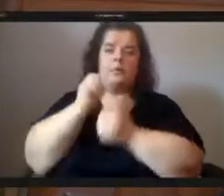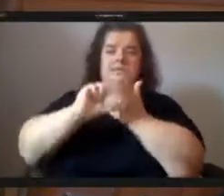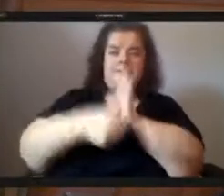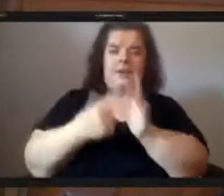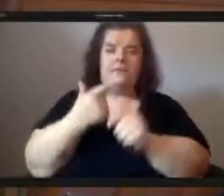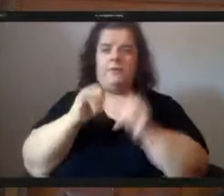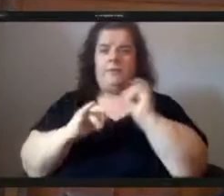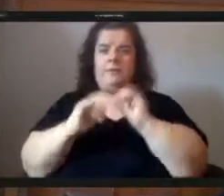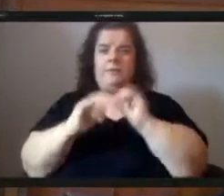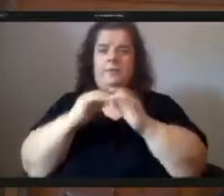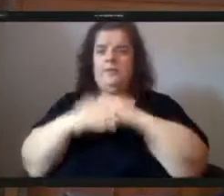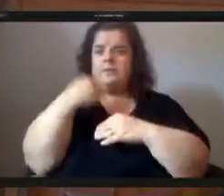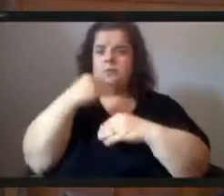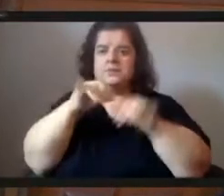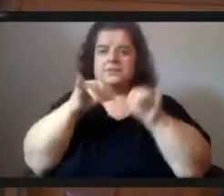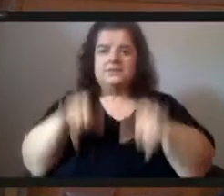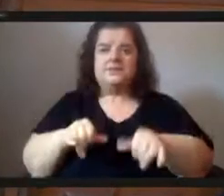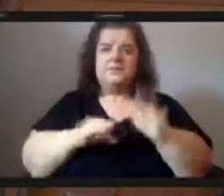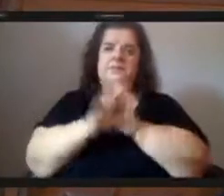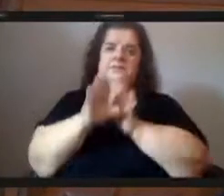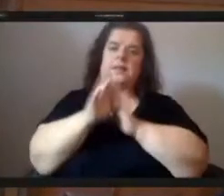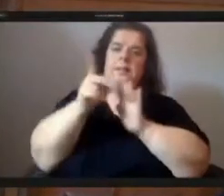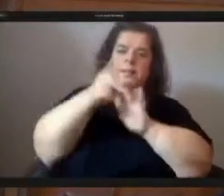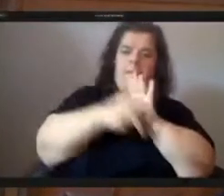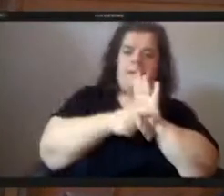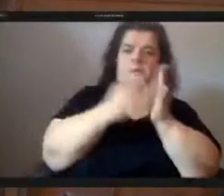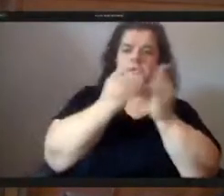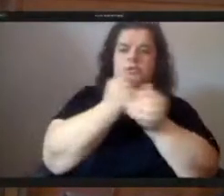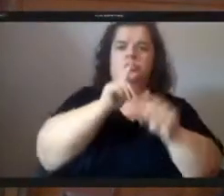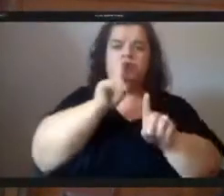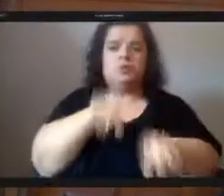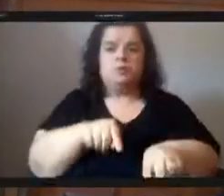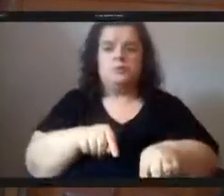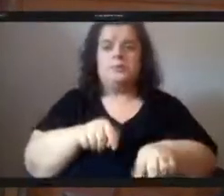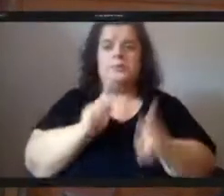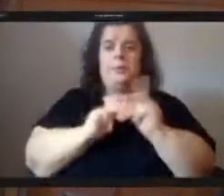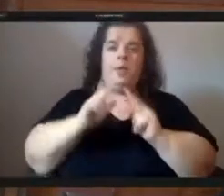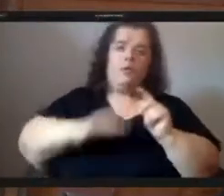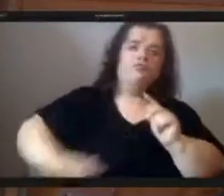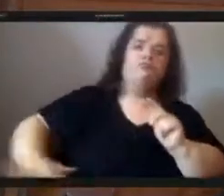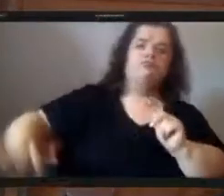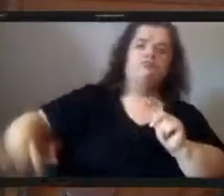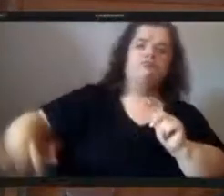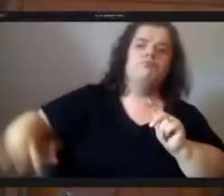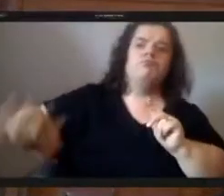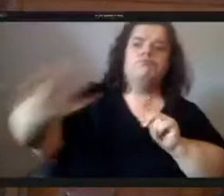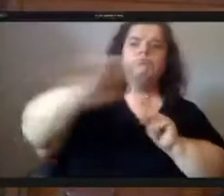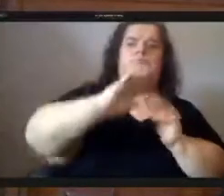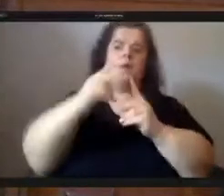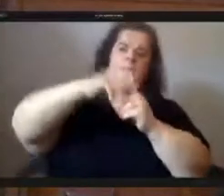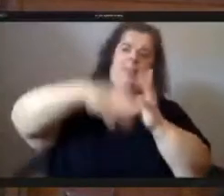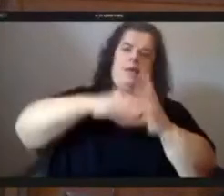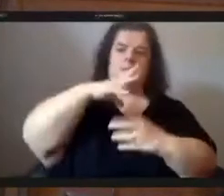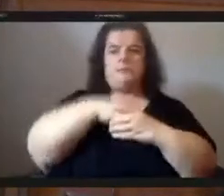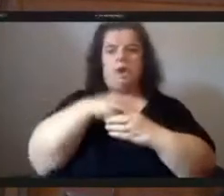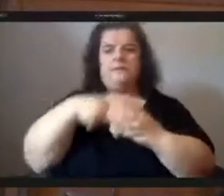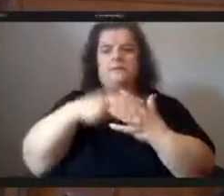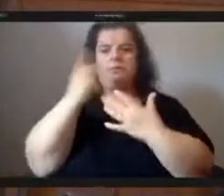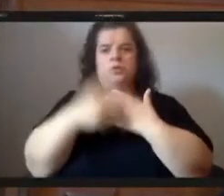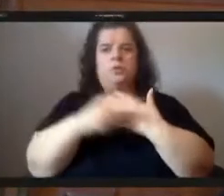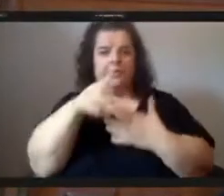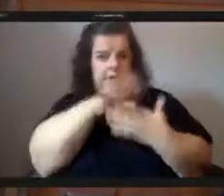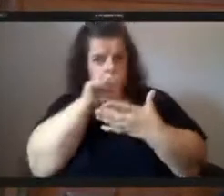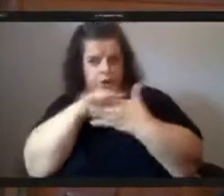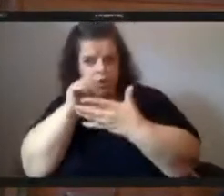developing policy solutions residents from across the city applied to be part of this program through which they learned about how our local government